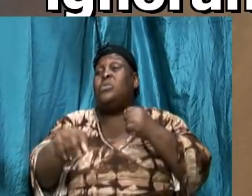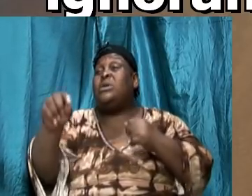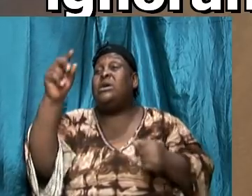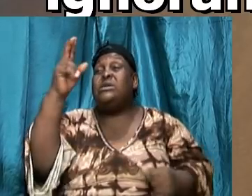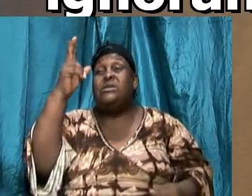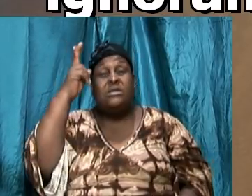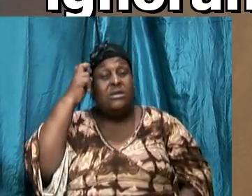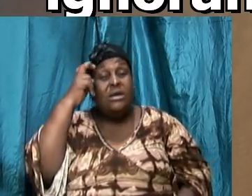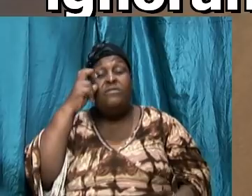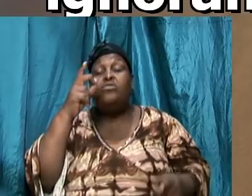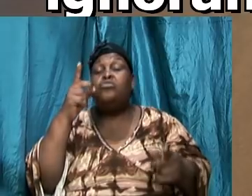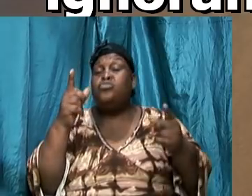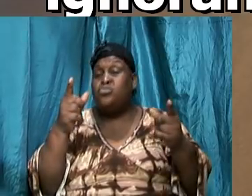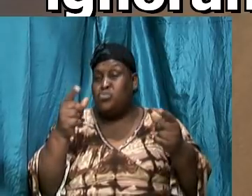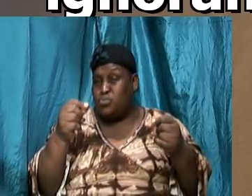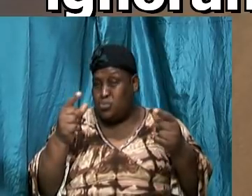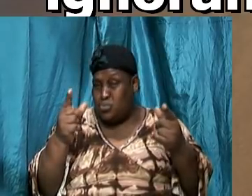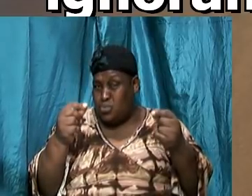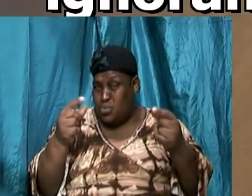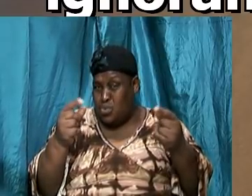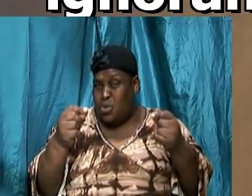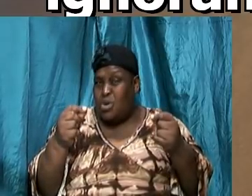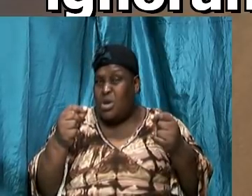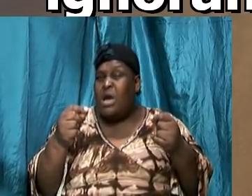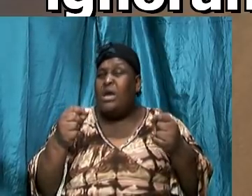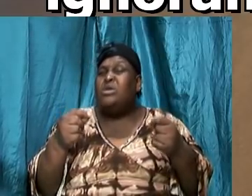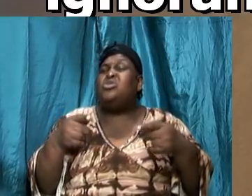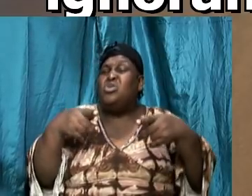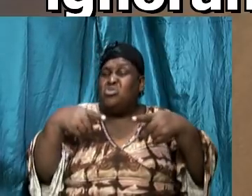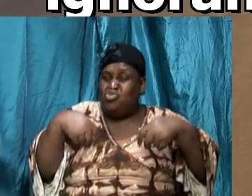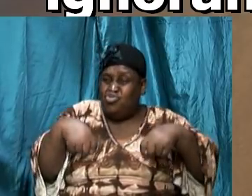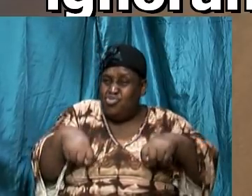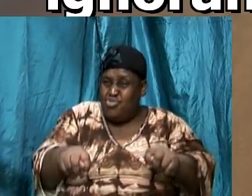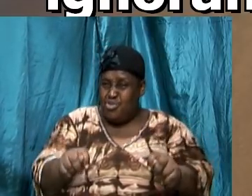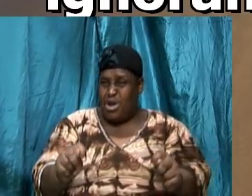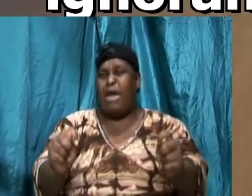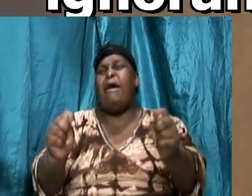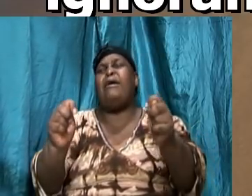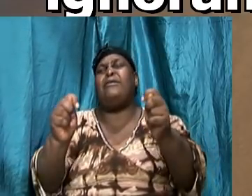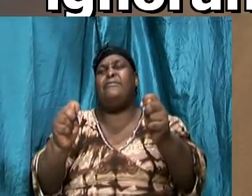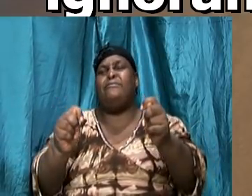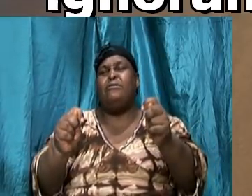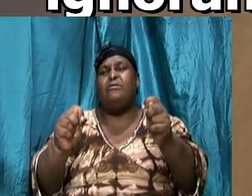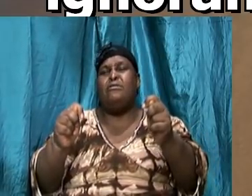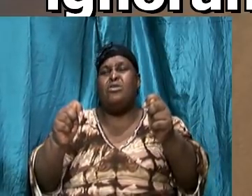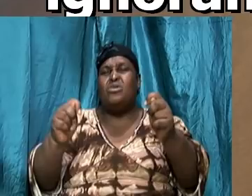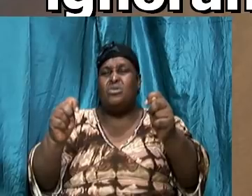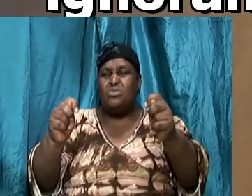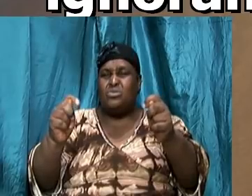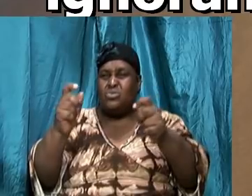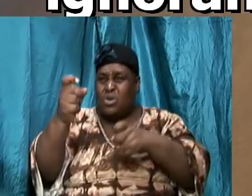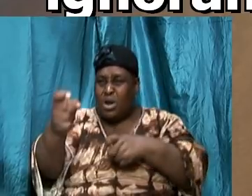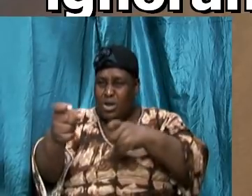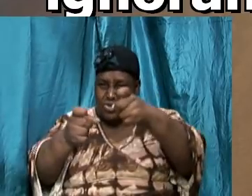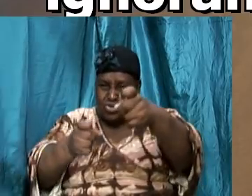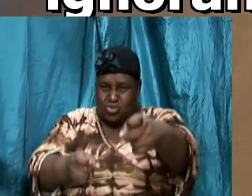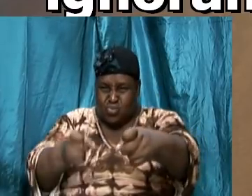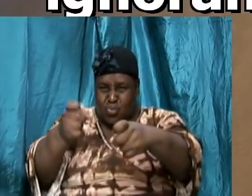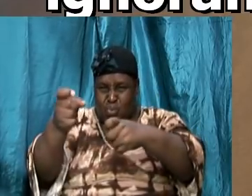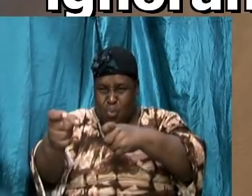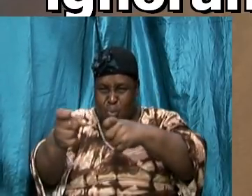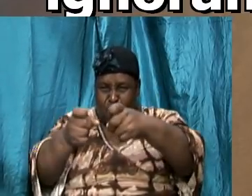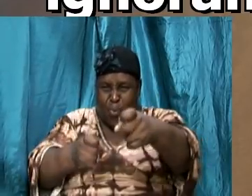traverses a particular roadway and try at the end of it to captivate and to capture